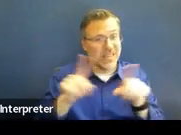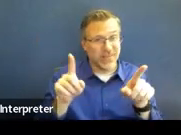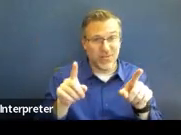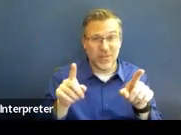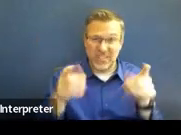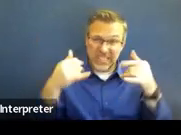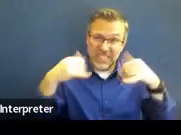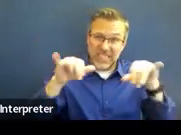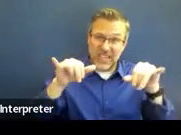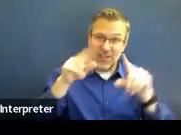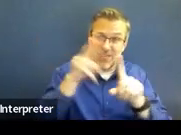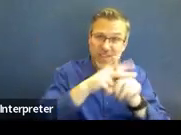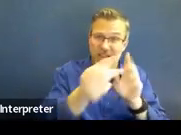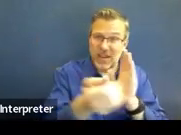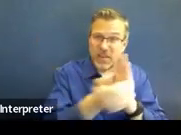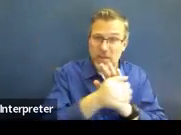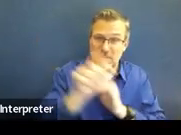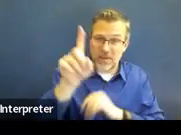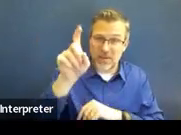do an amendment?